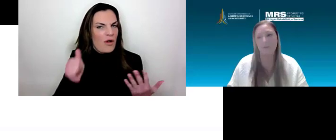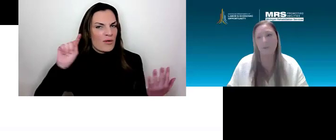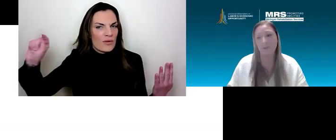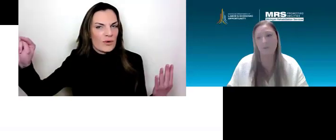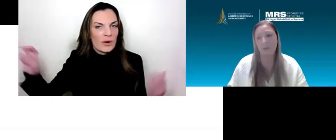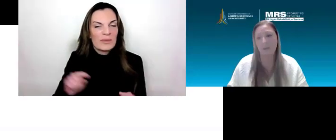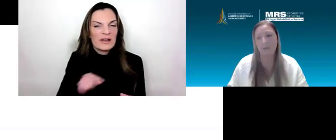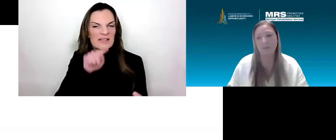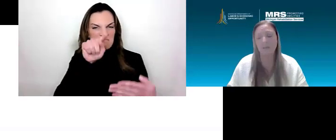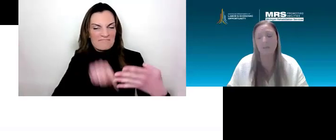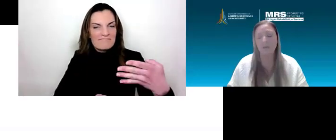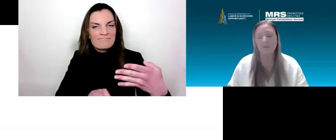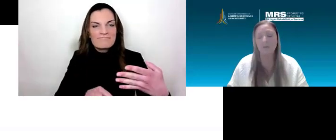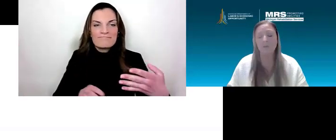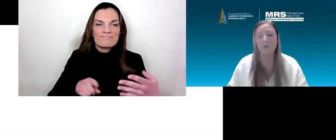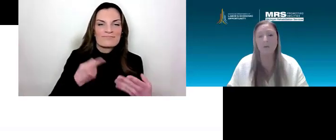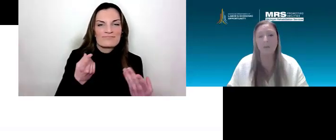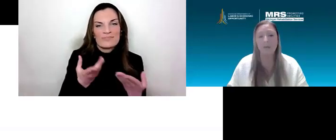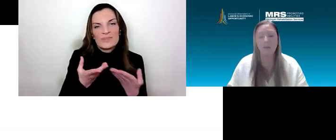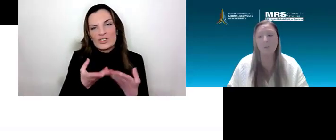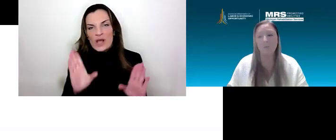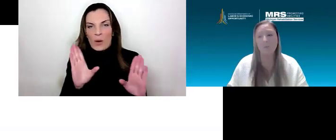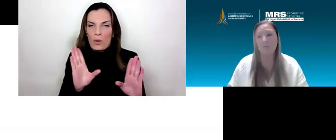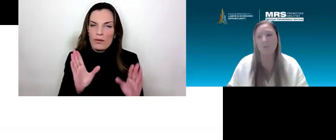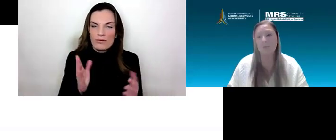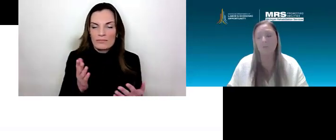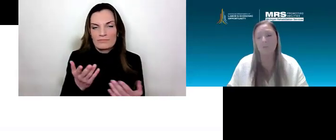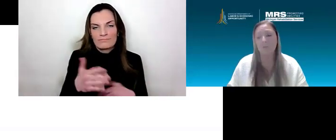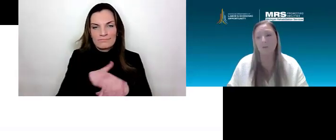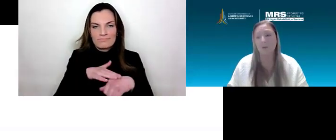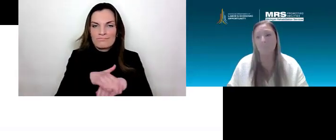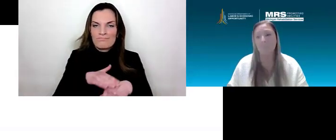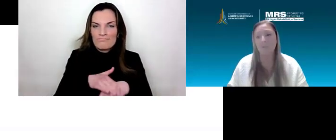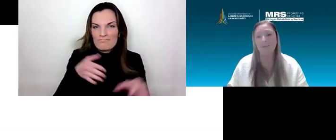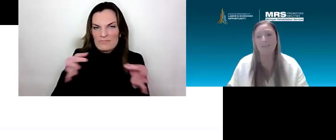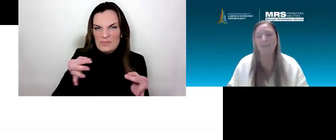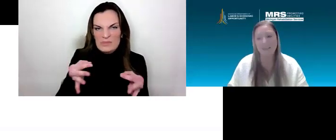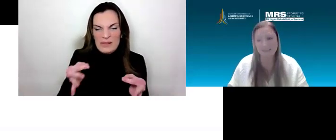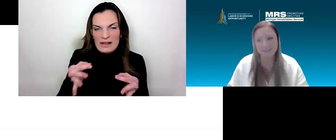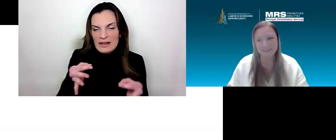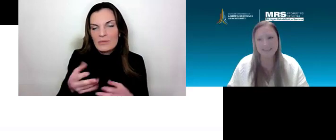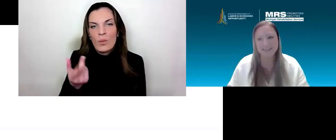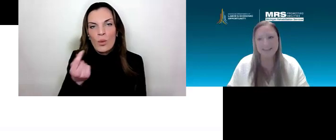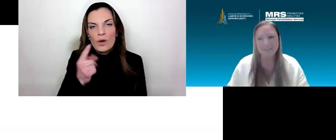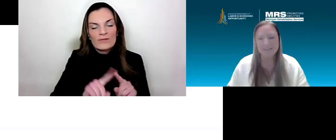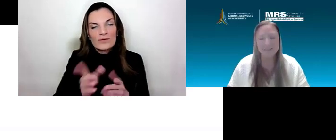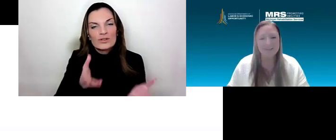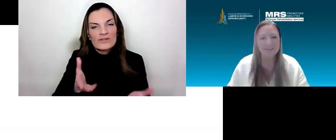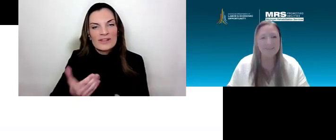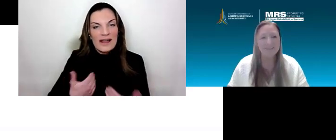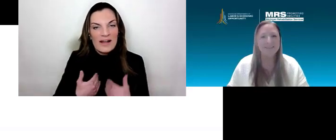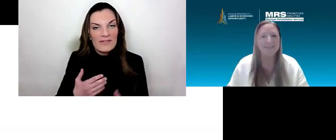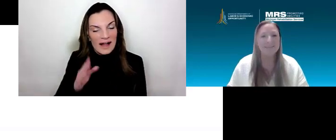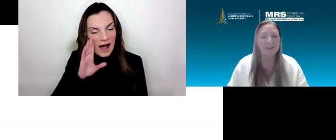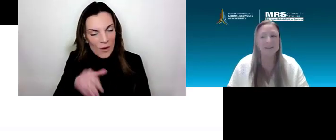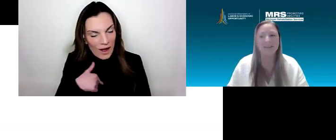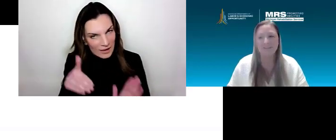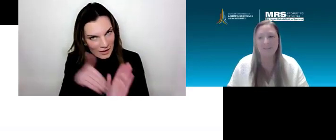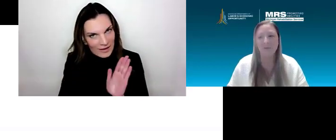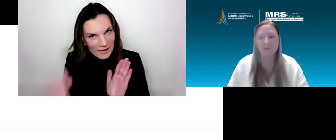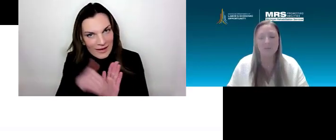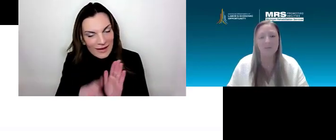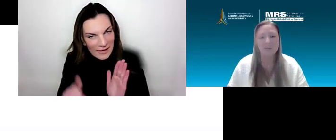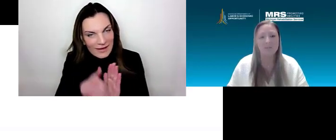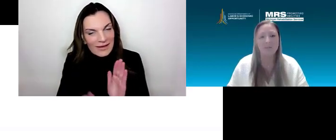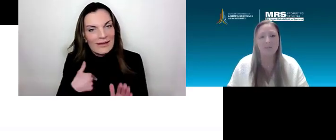more of a generalized look at what those services are, because again, I know I keep saying this, but